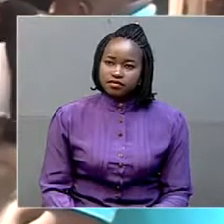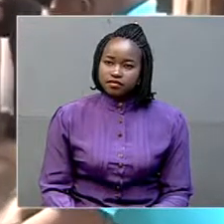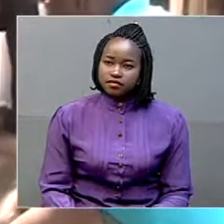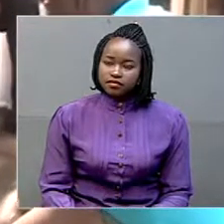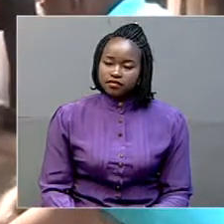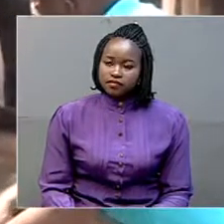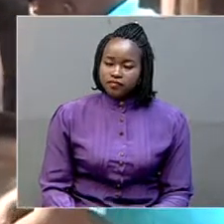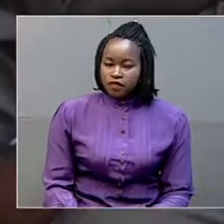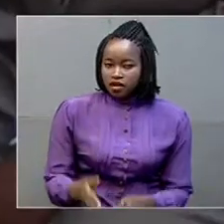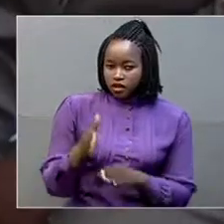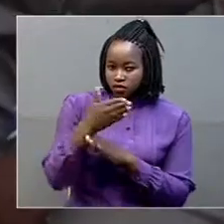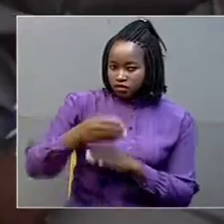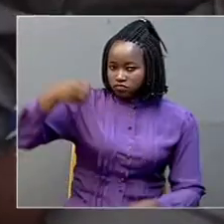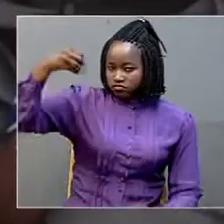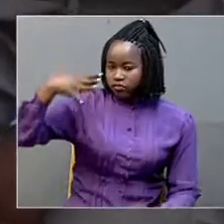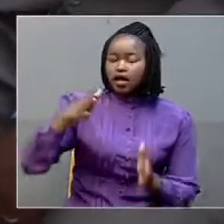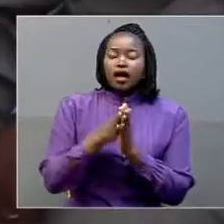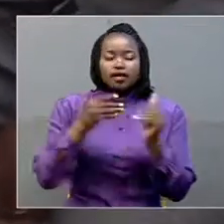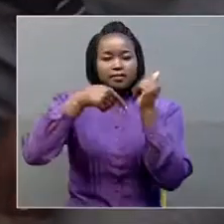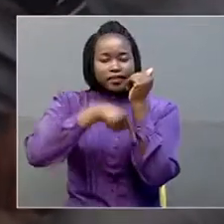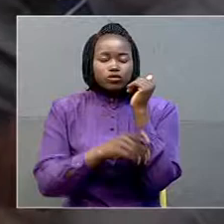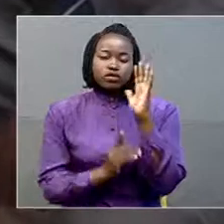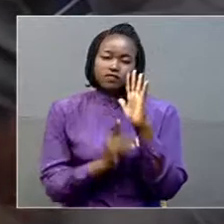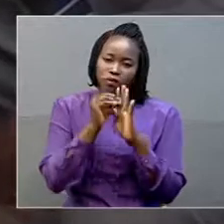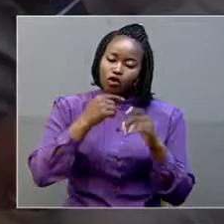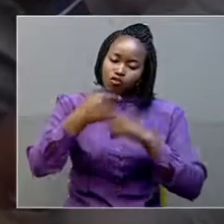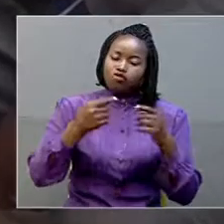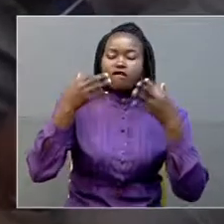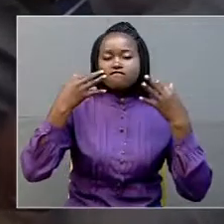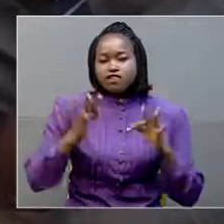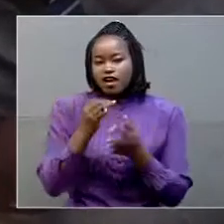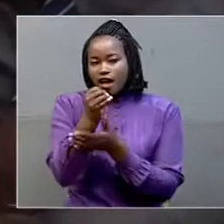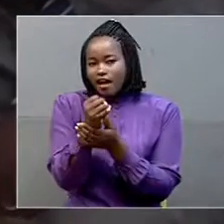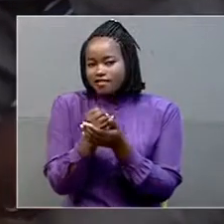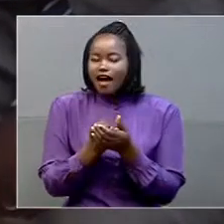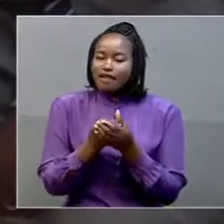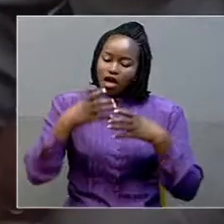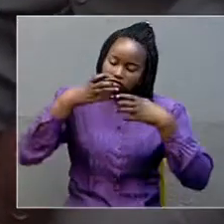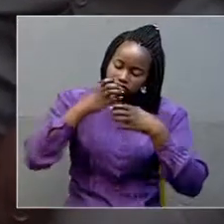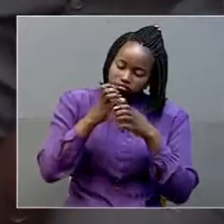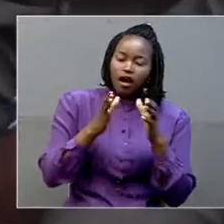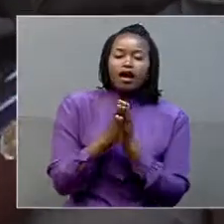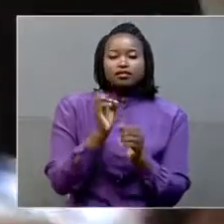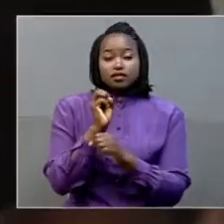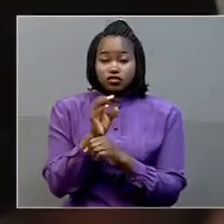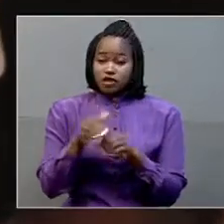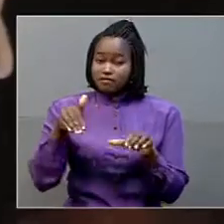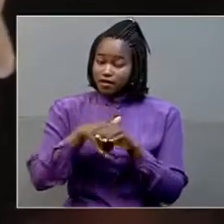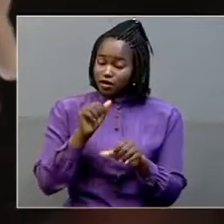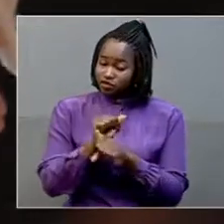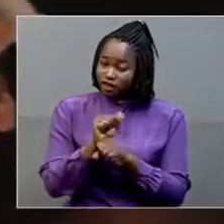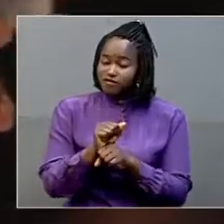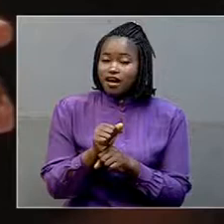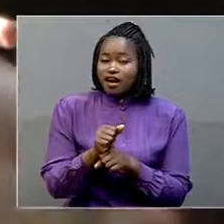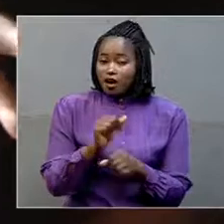The Ministry of Energy and Mineral Development is conducting a free HIV testing and counseling for its members of staff. The annual